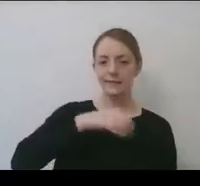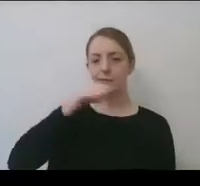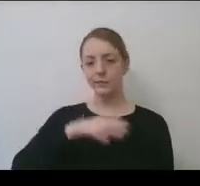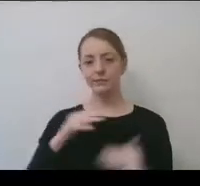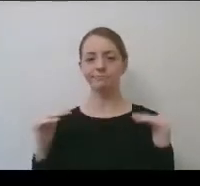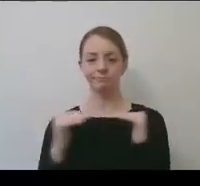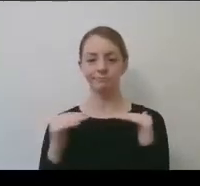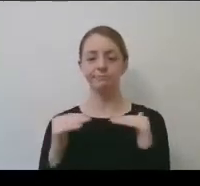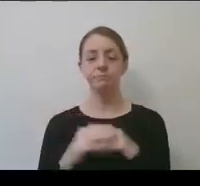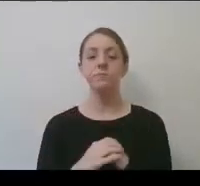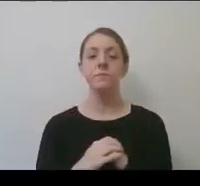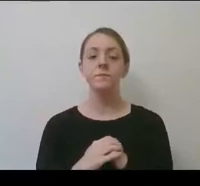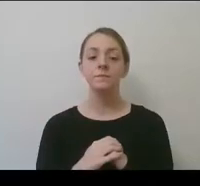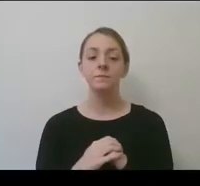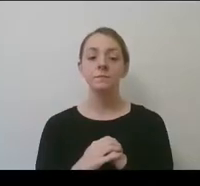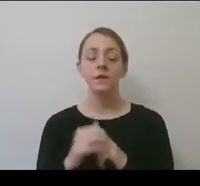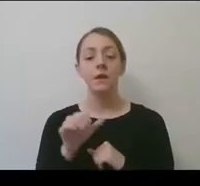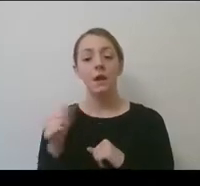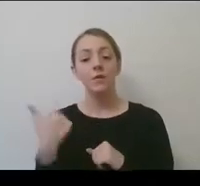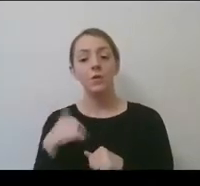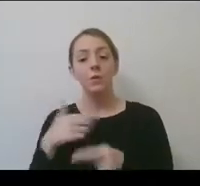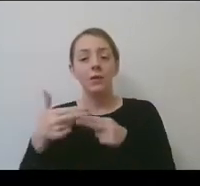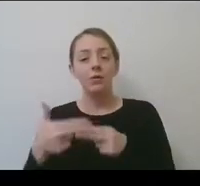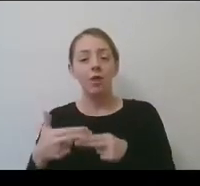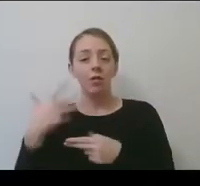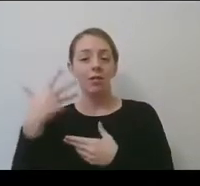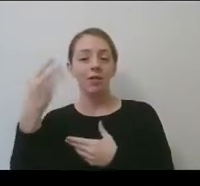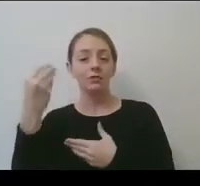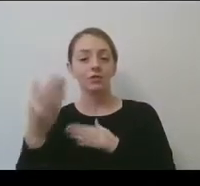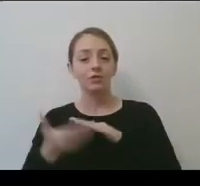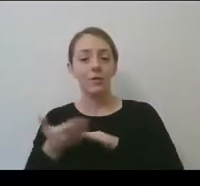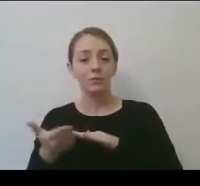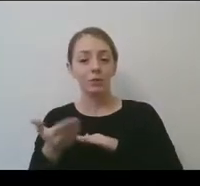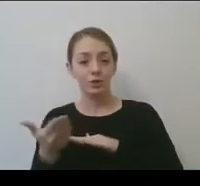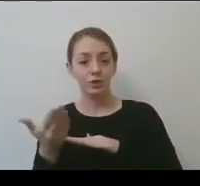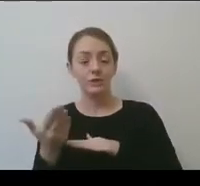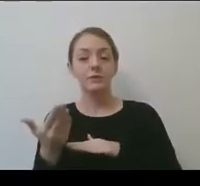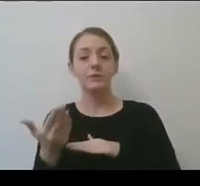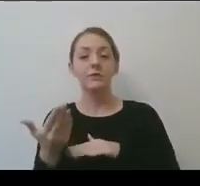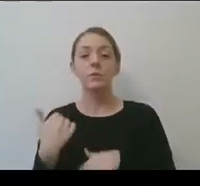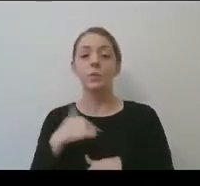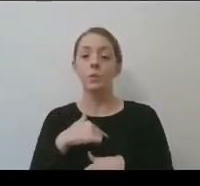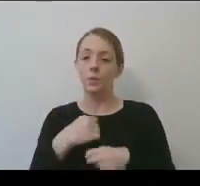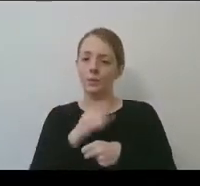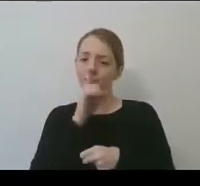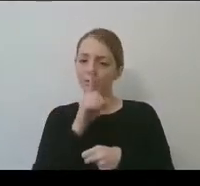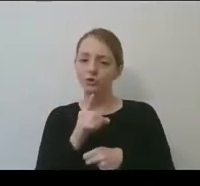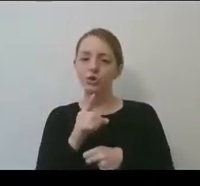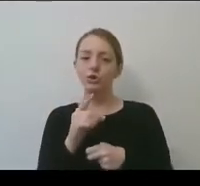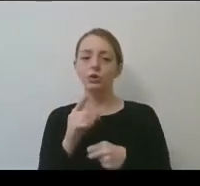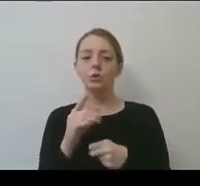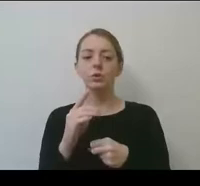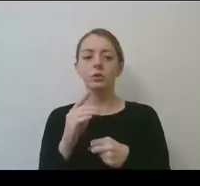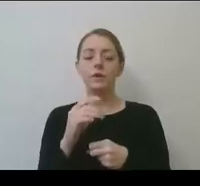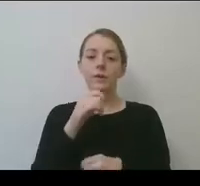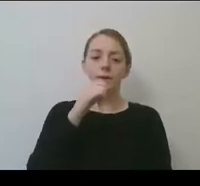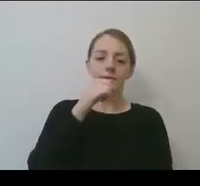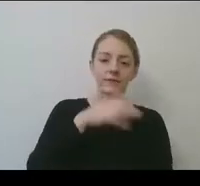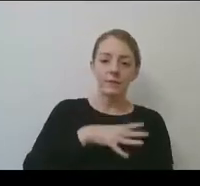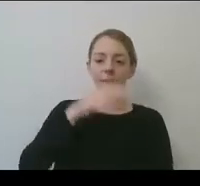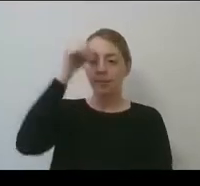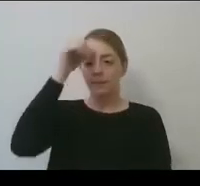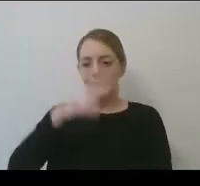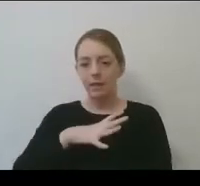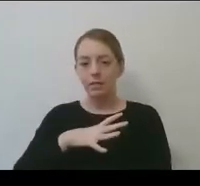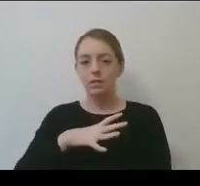area with what we're calling external operations is, uh, we also made sure that we had equal number of female and male participants